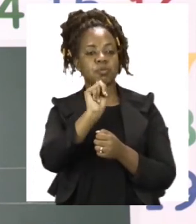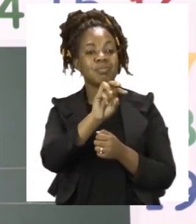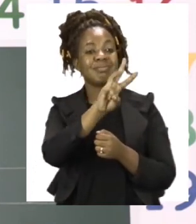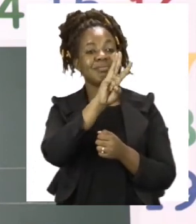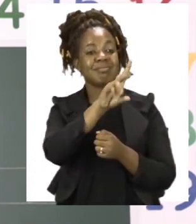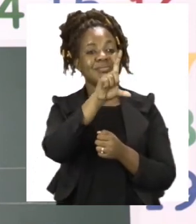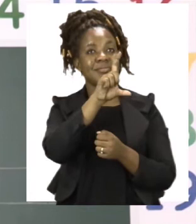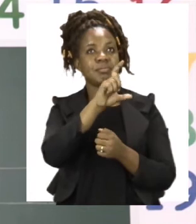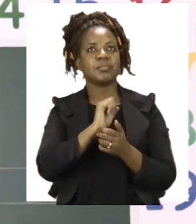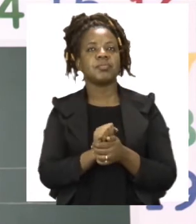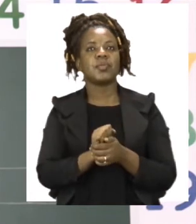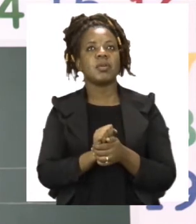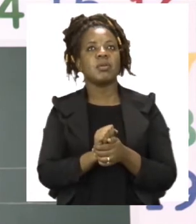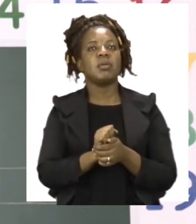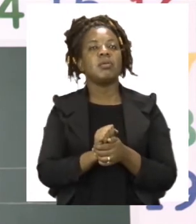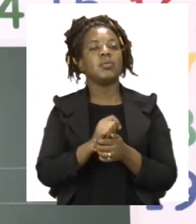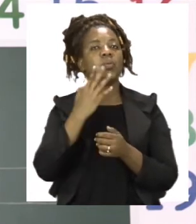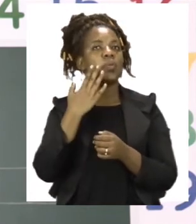I, capital letter,